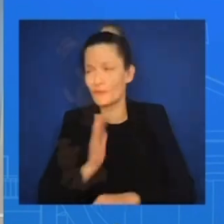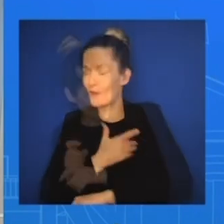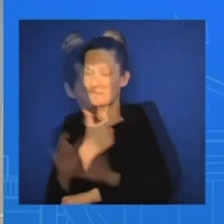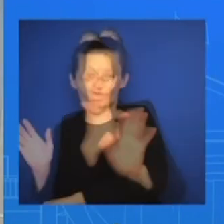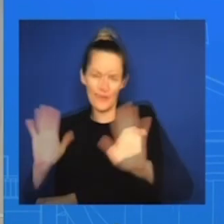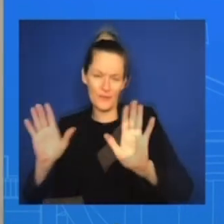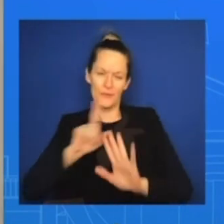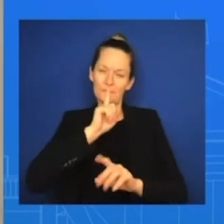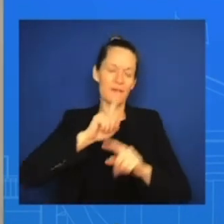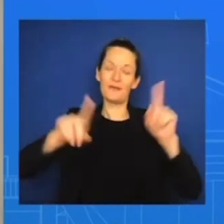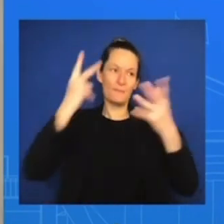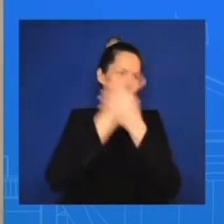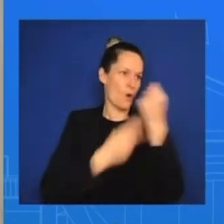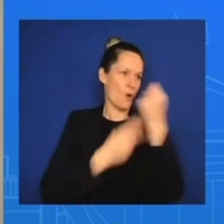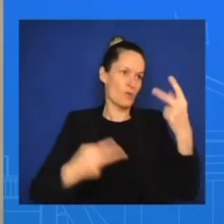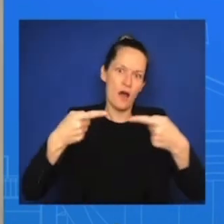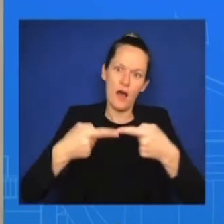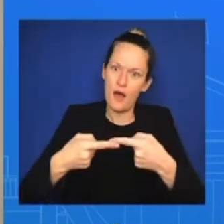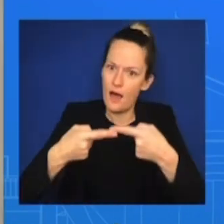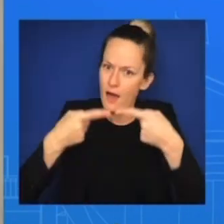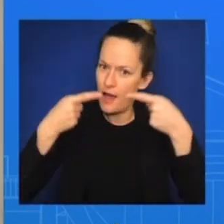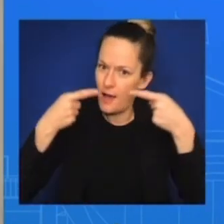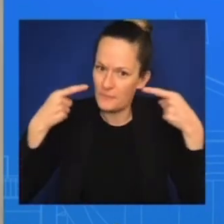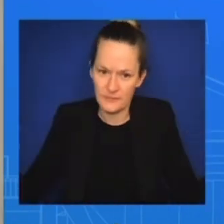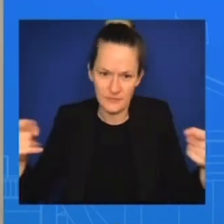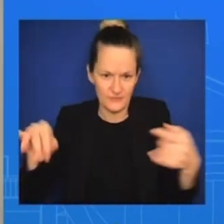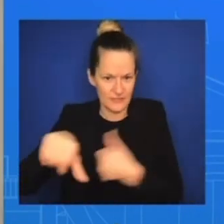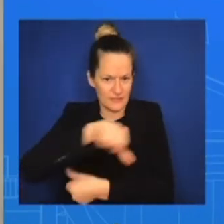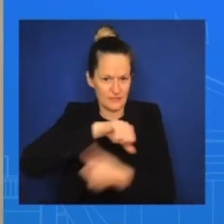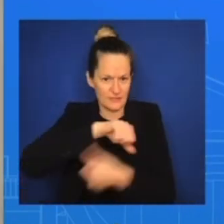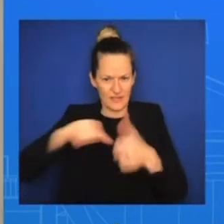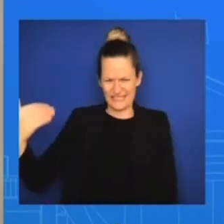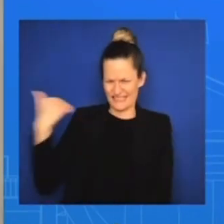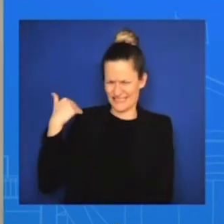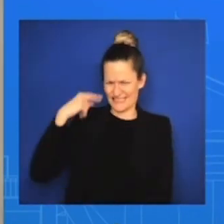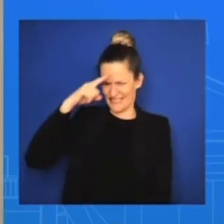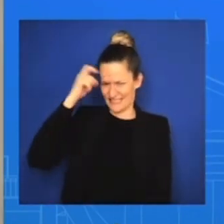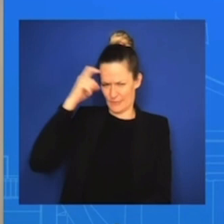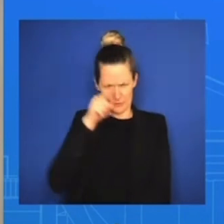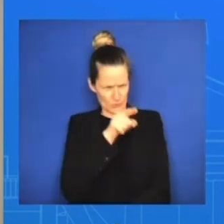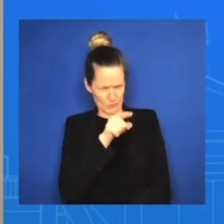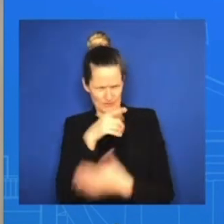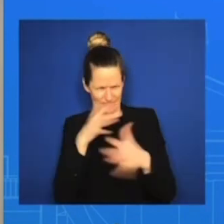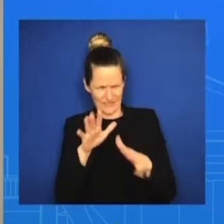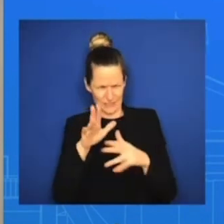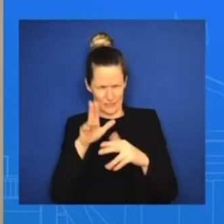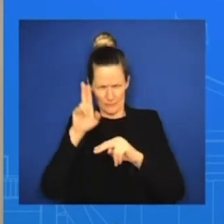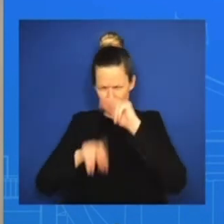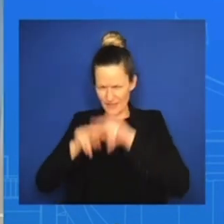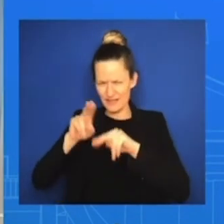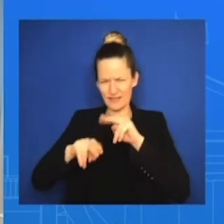Well, I want to build up such robust work in the COVID equity space. How's it dovetailing with your broader work?